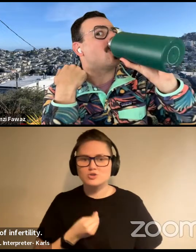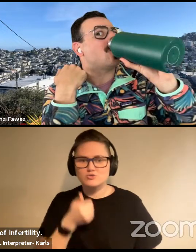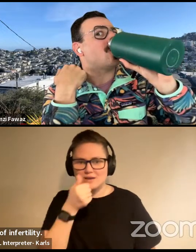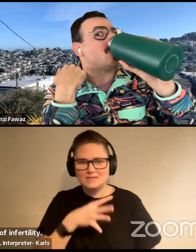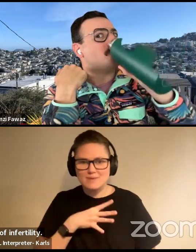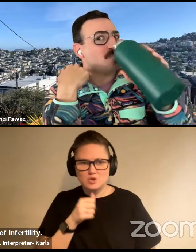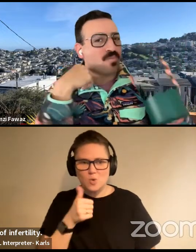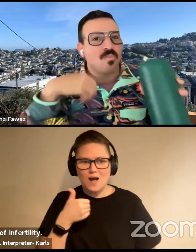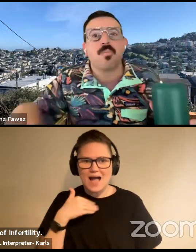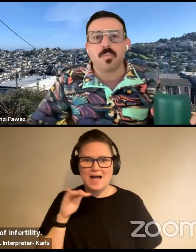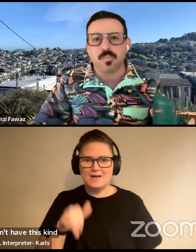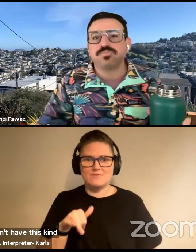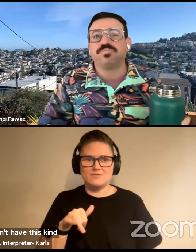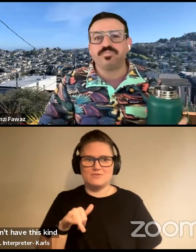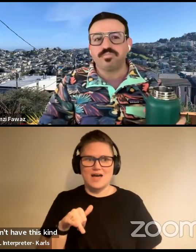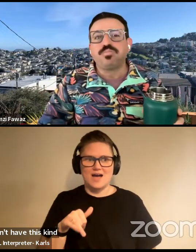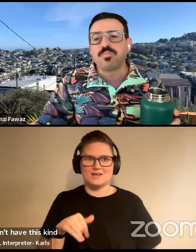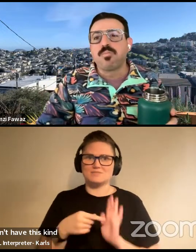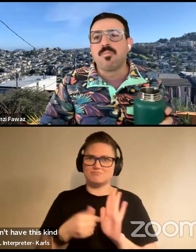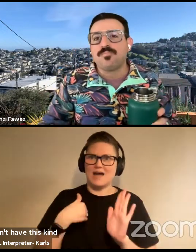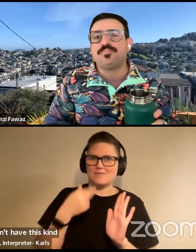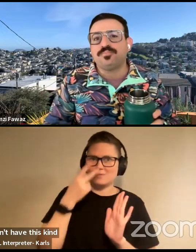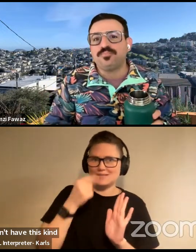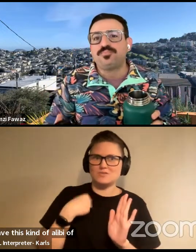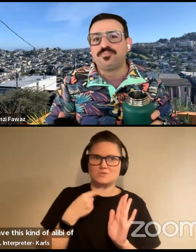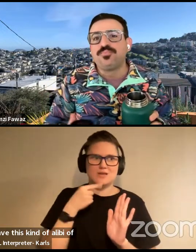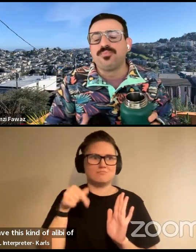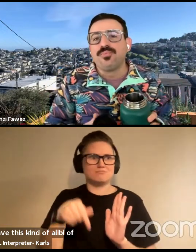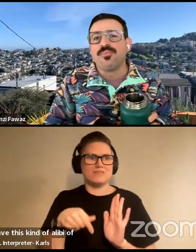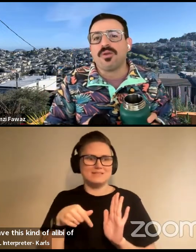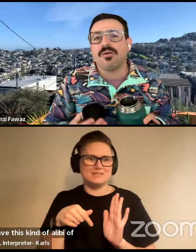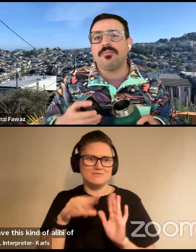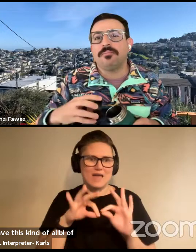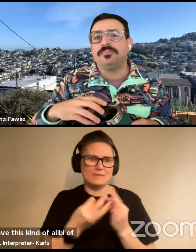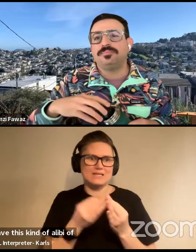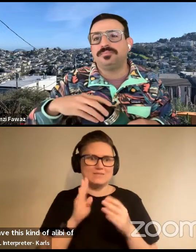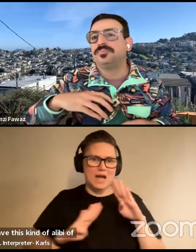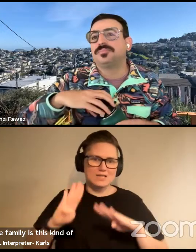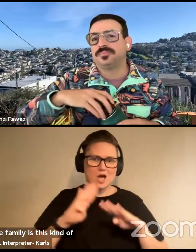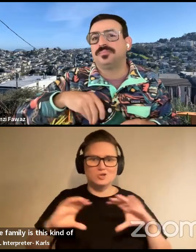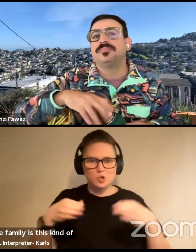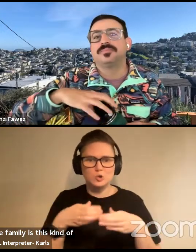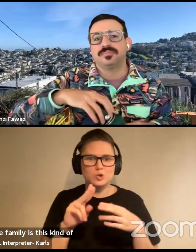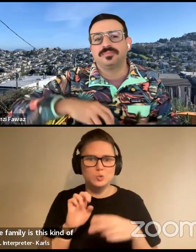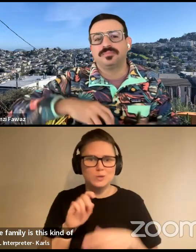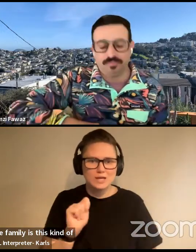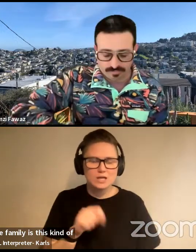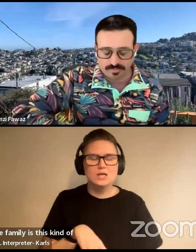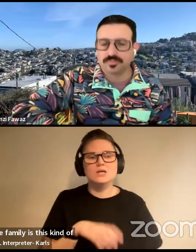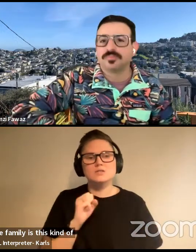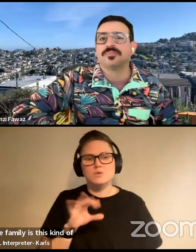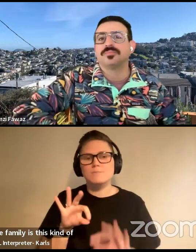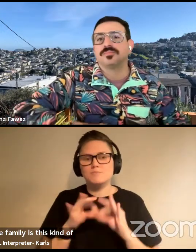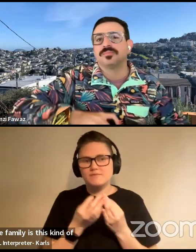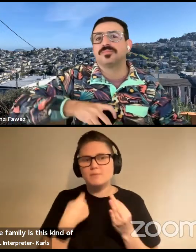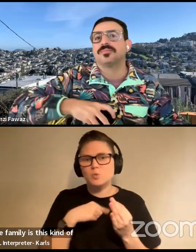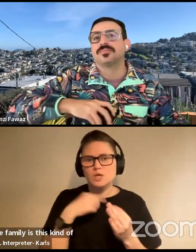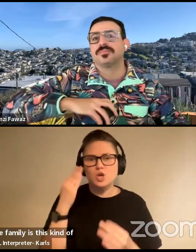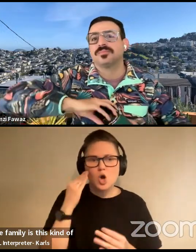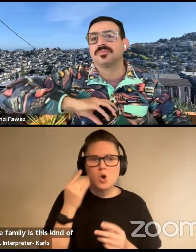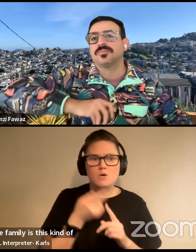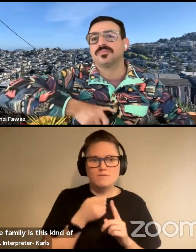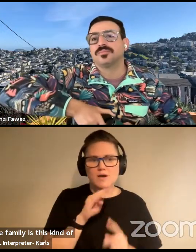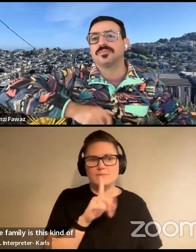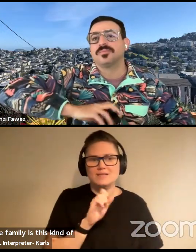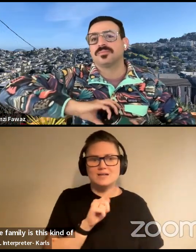alibi of the penis to suggest that the family is this kind of biological unit. So the family we know from Blackstone and everybody